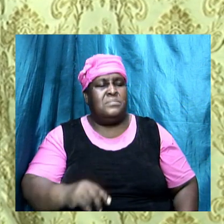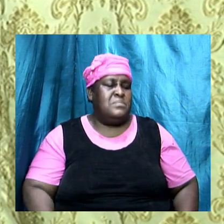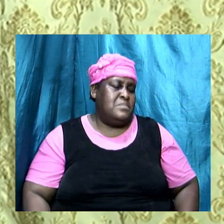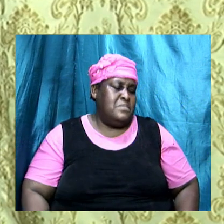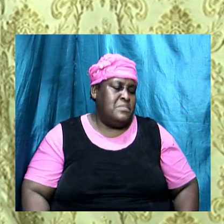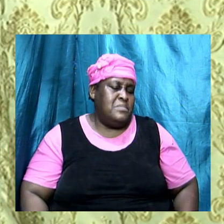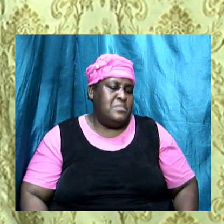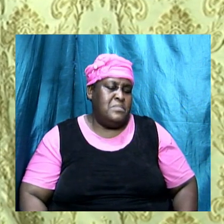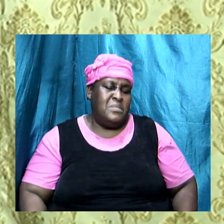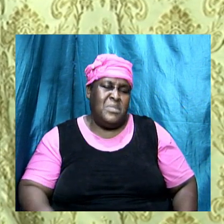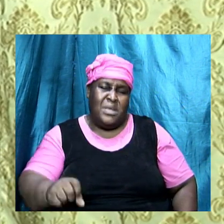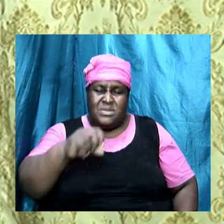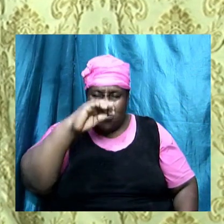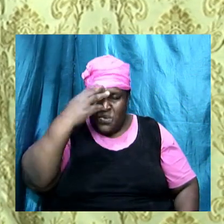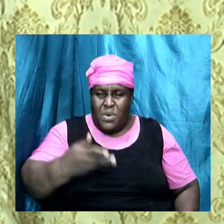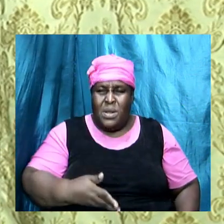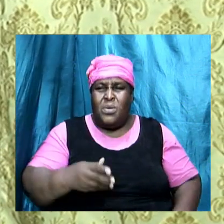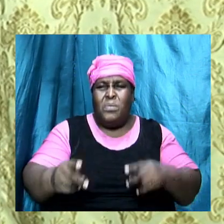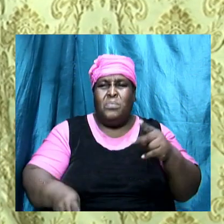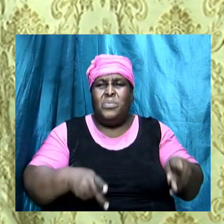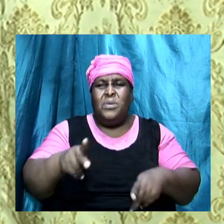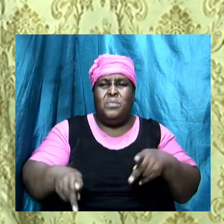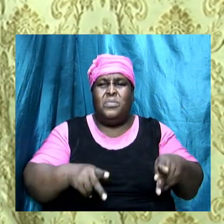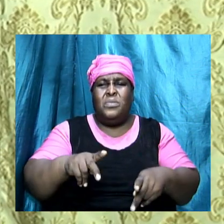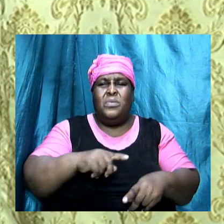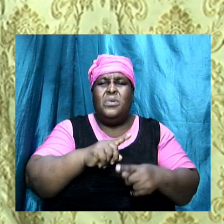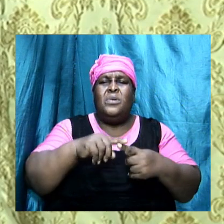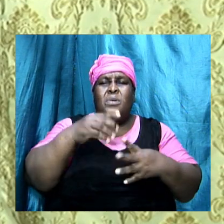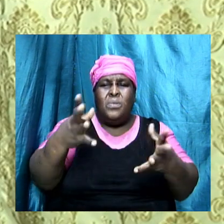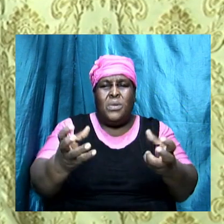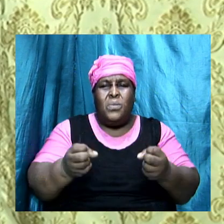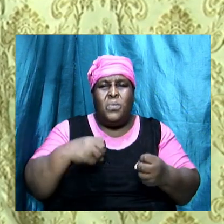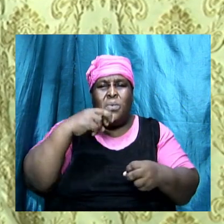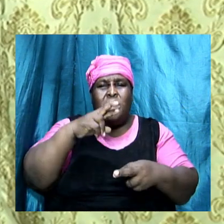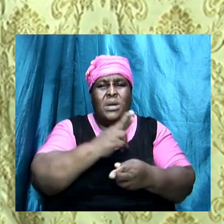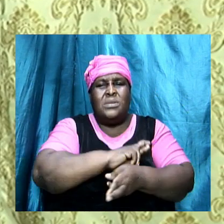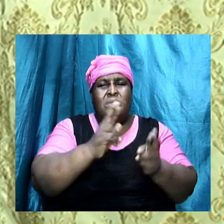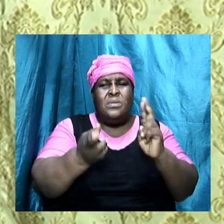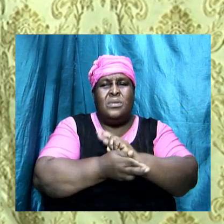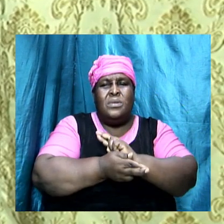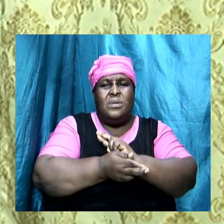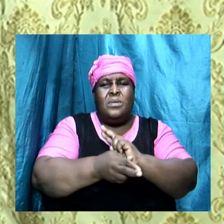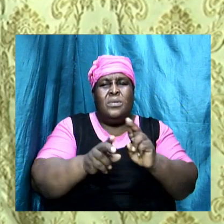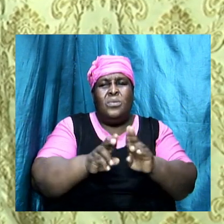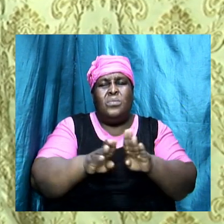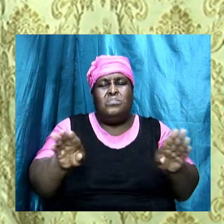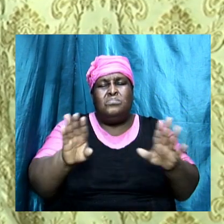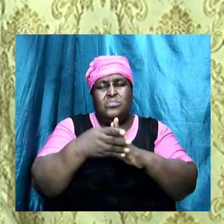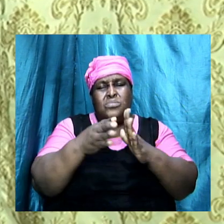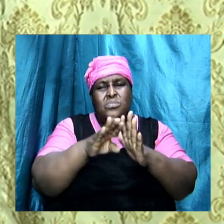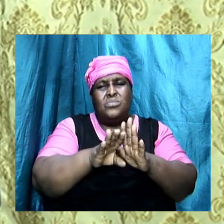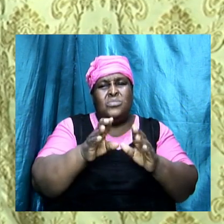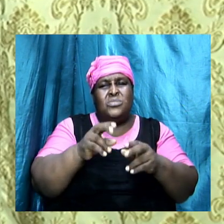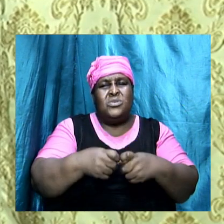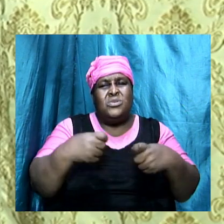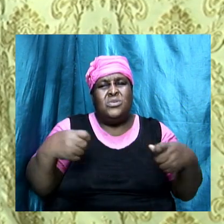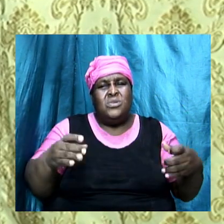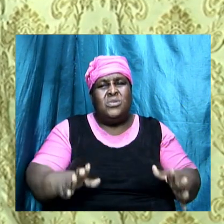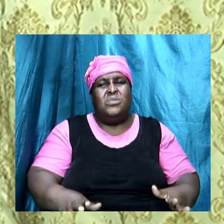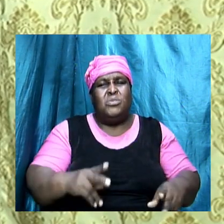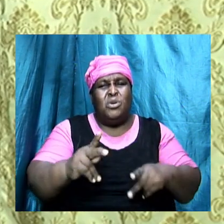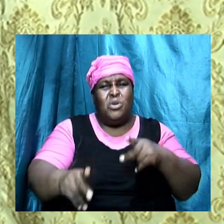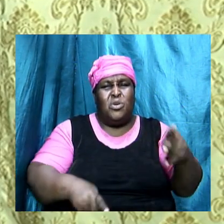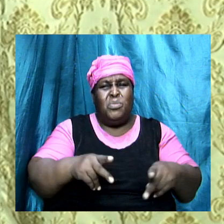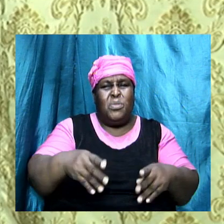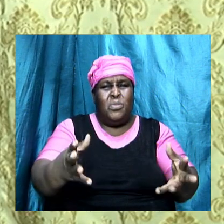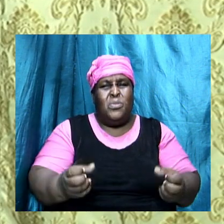yeah we welcome folks when they want to repent have a open door to sinners but folks who want to leave